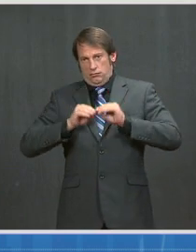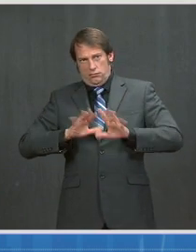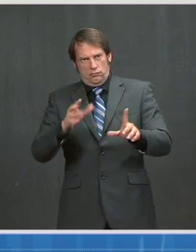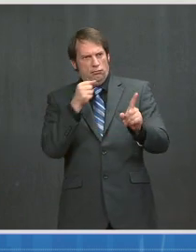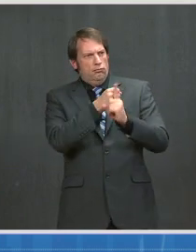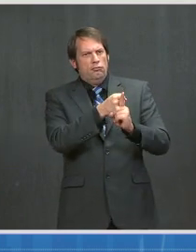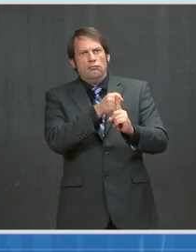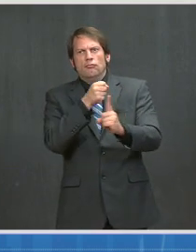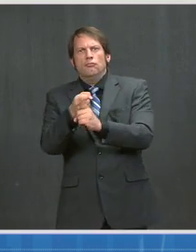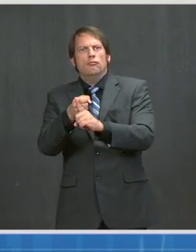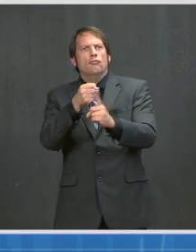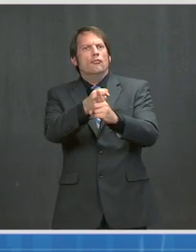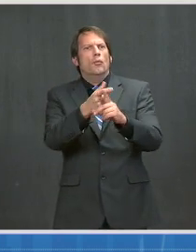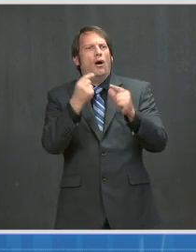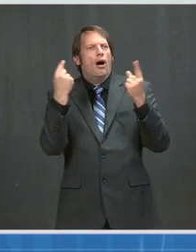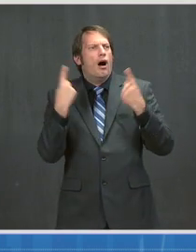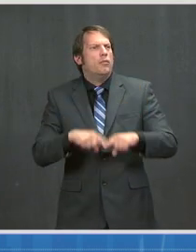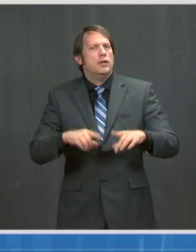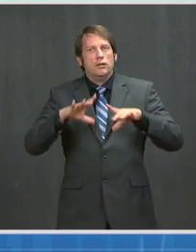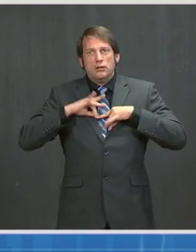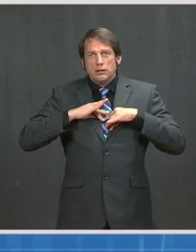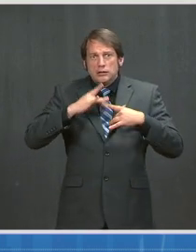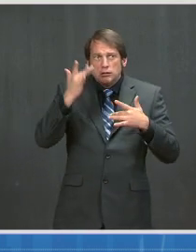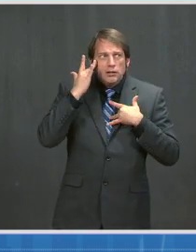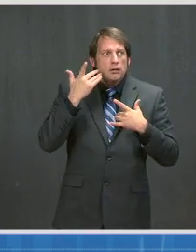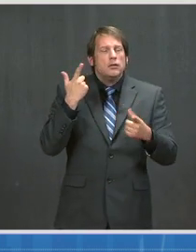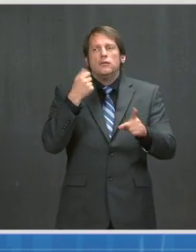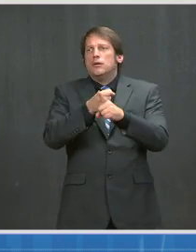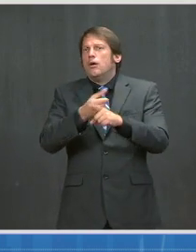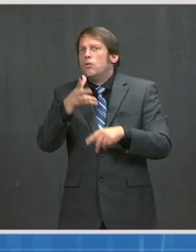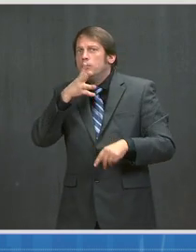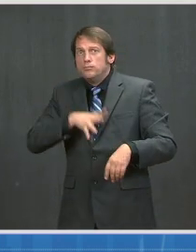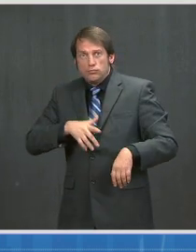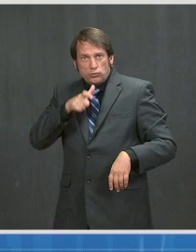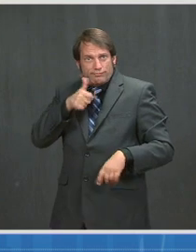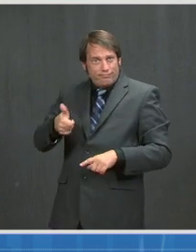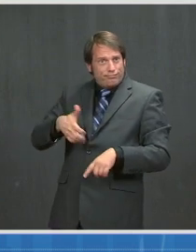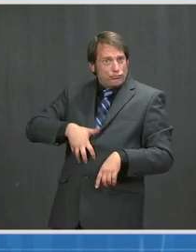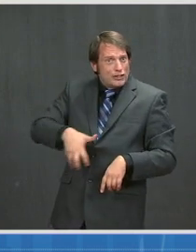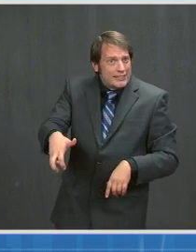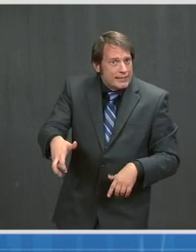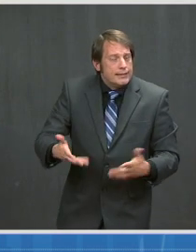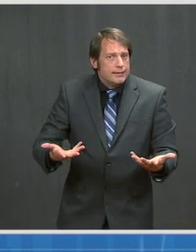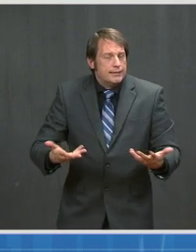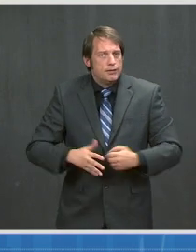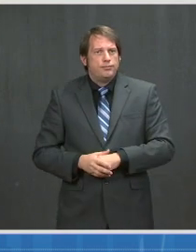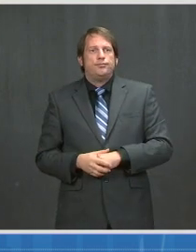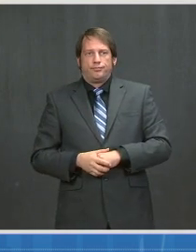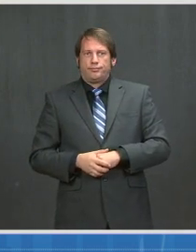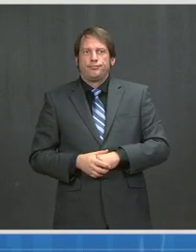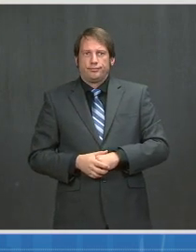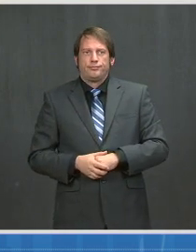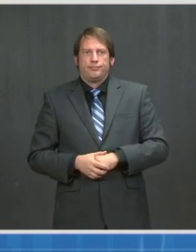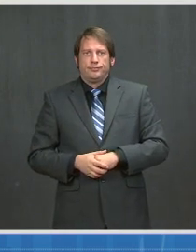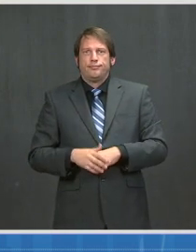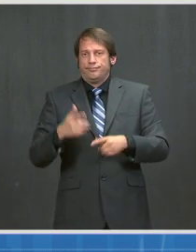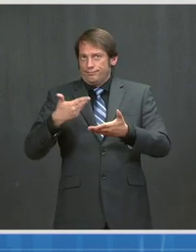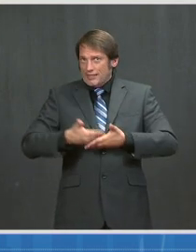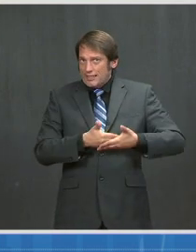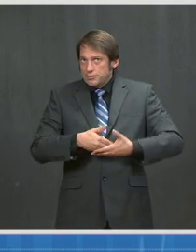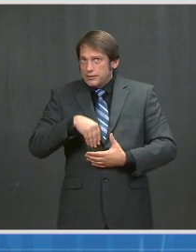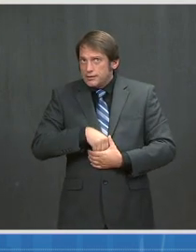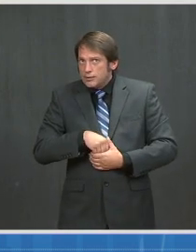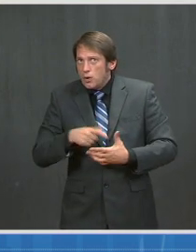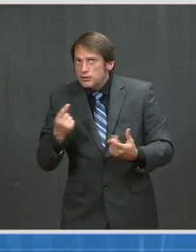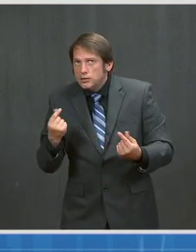disease in pregnant women on the women themselves and on their fetus. So, clearly, COVID-19 and pregnancy